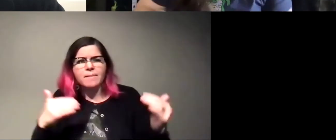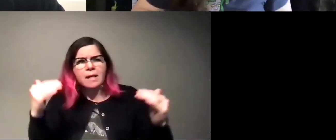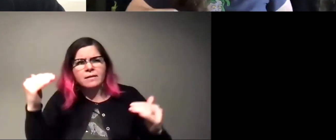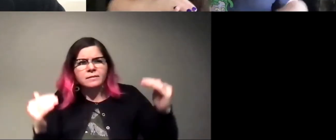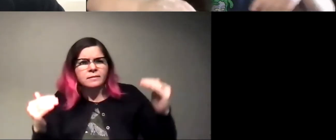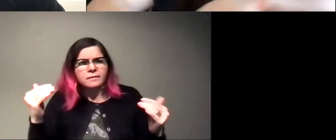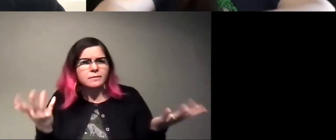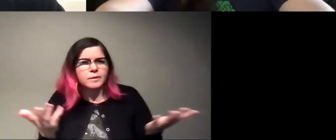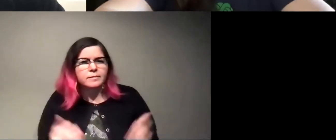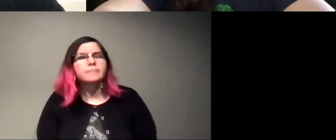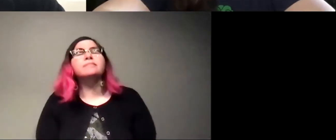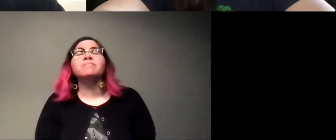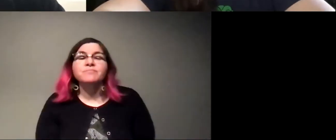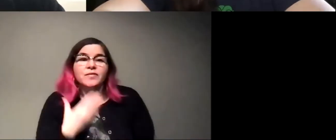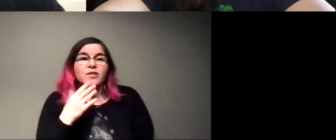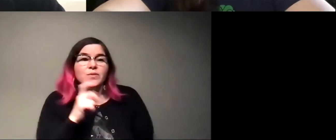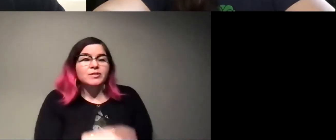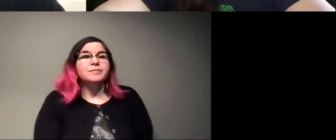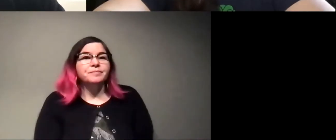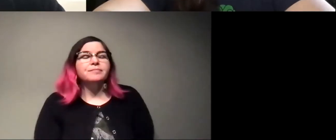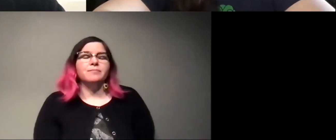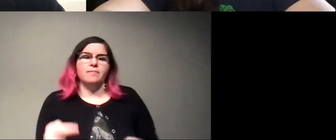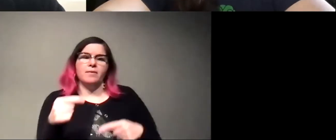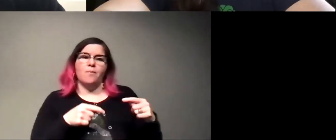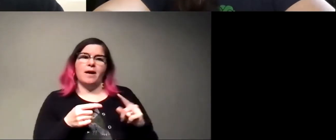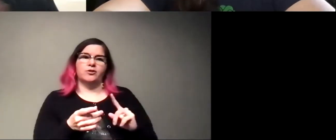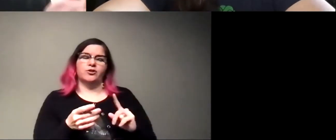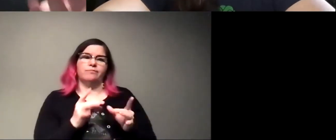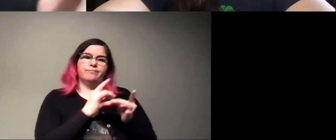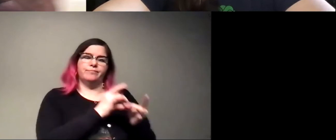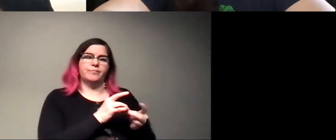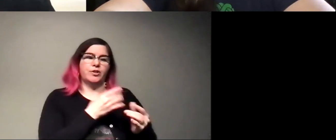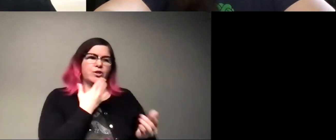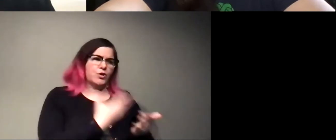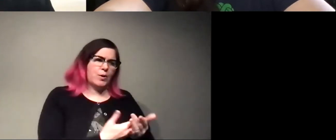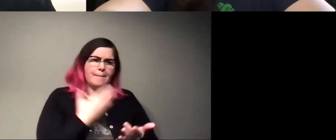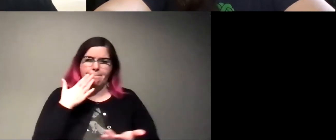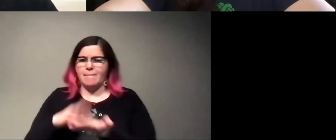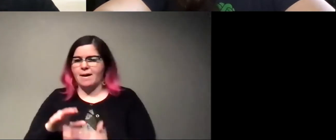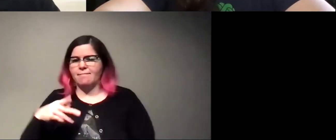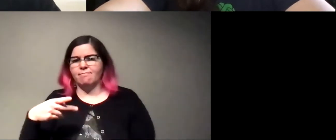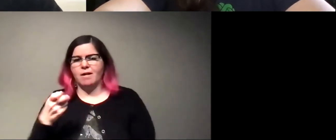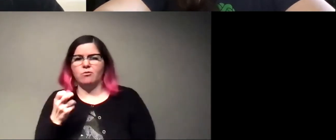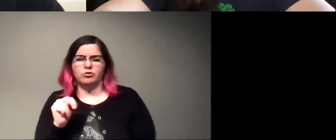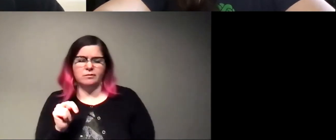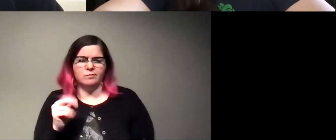Uh, excellent question. So this kind of goes back to what is a good or bad pathogen, right? So at least when we look at,